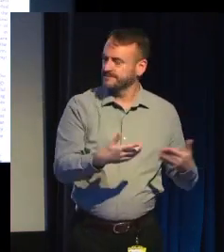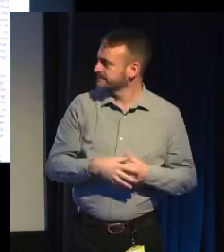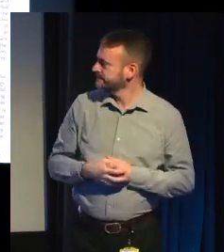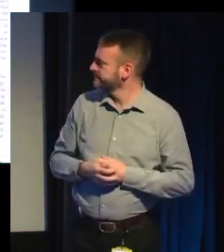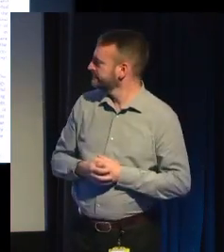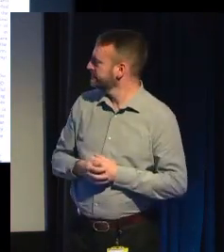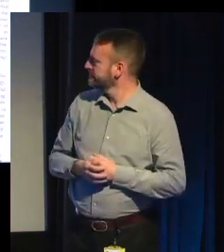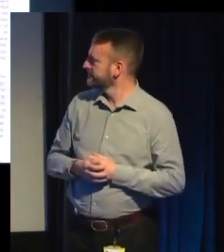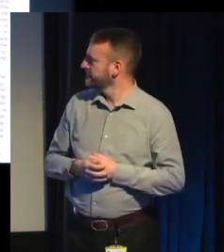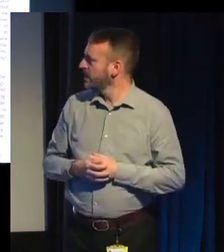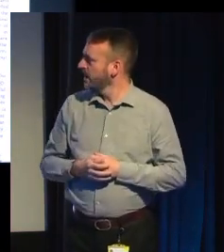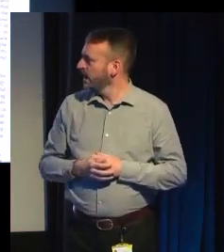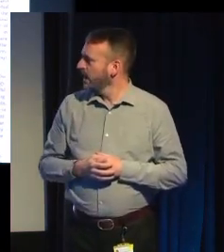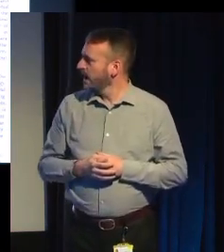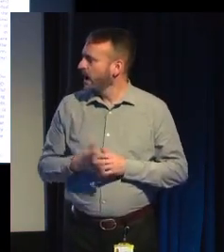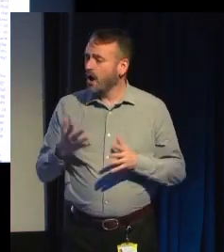Oh, shit. I didn't bring my prop.